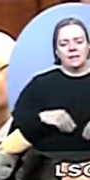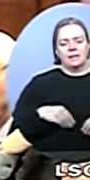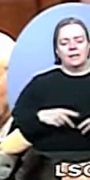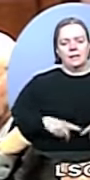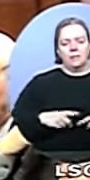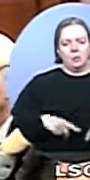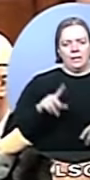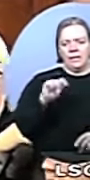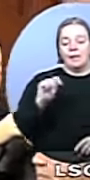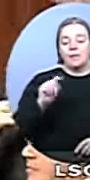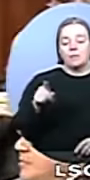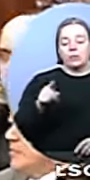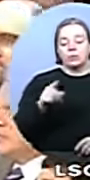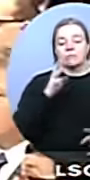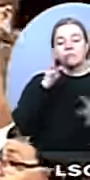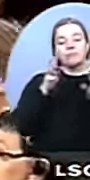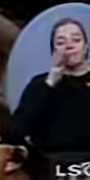and he'll do a fine job.